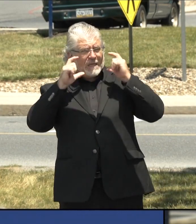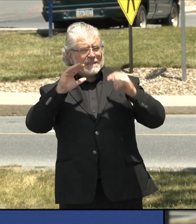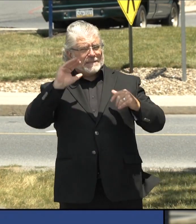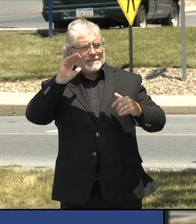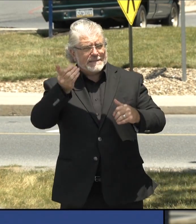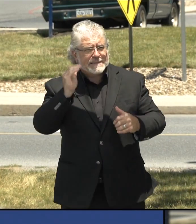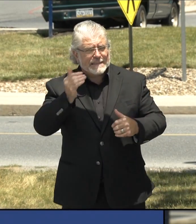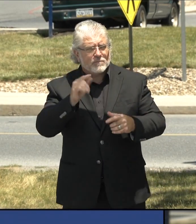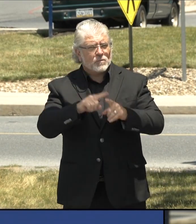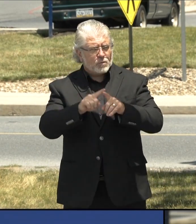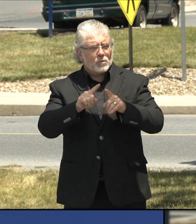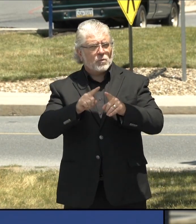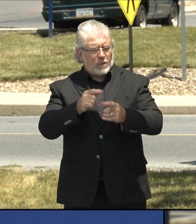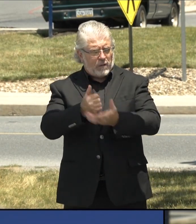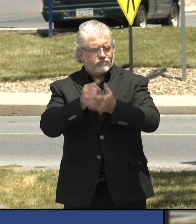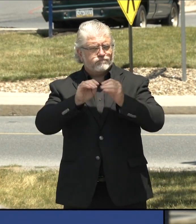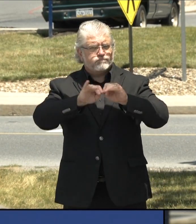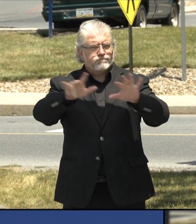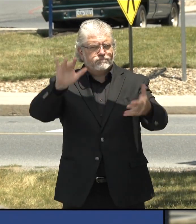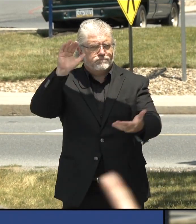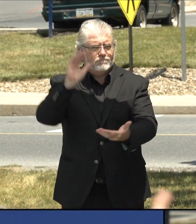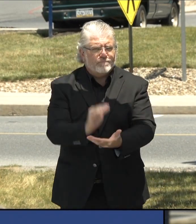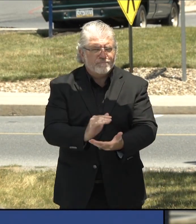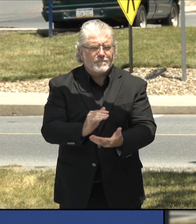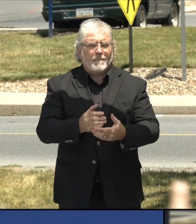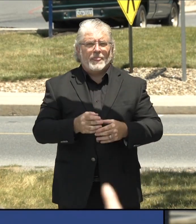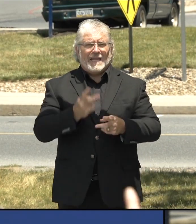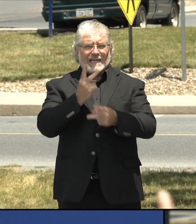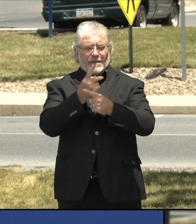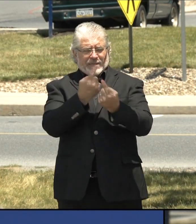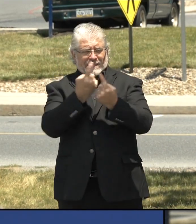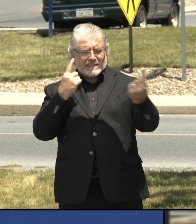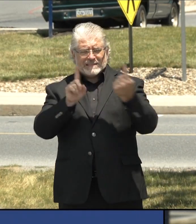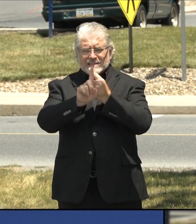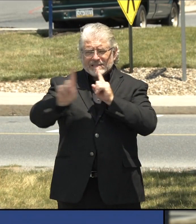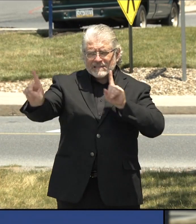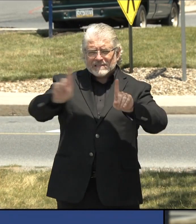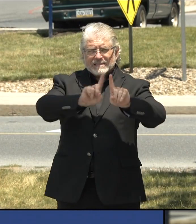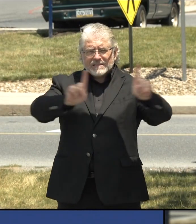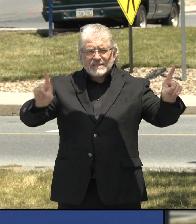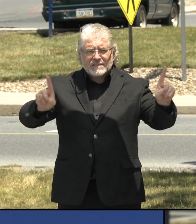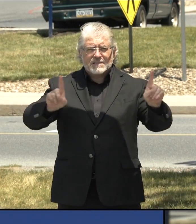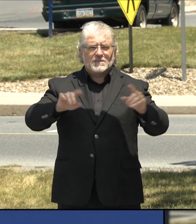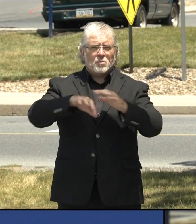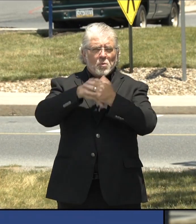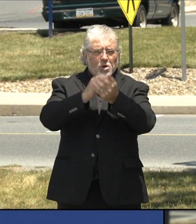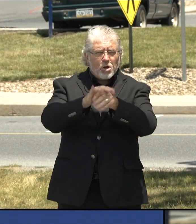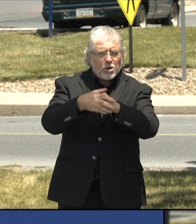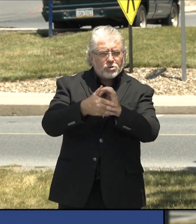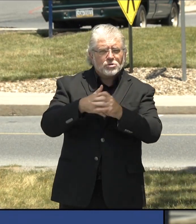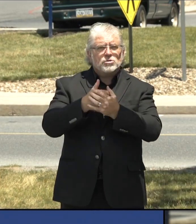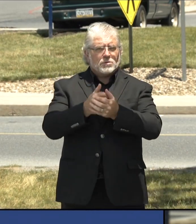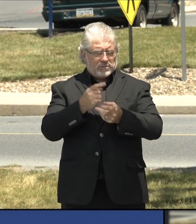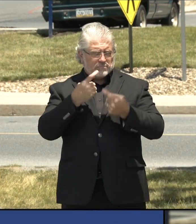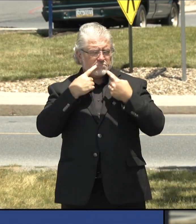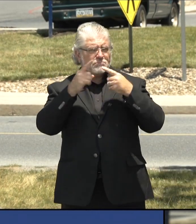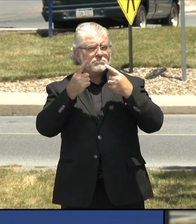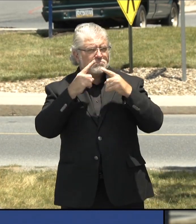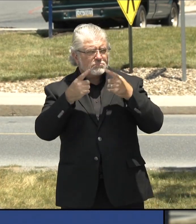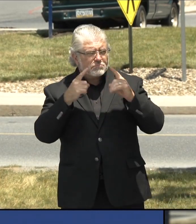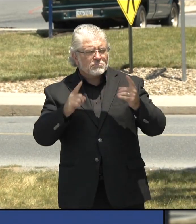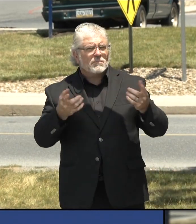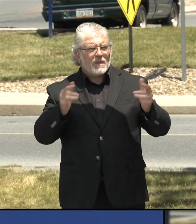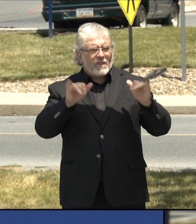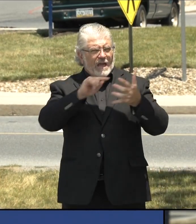of the disease, social distancing works, staying home if you're sick, washing your hands, those things, there is really